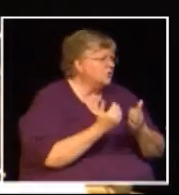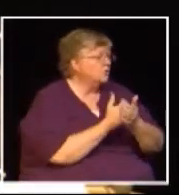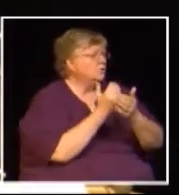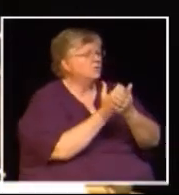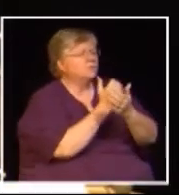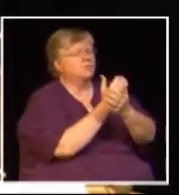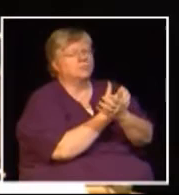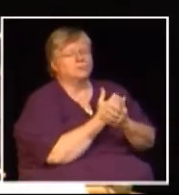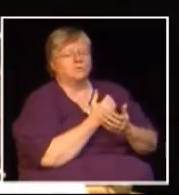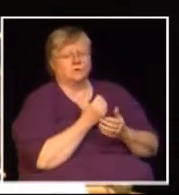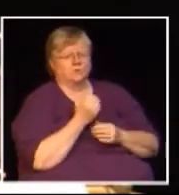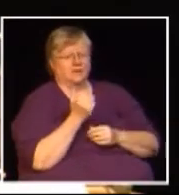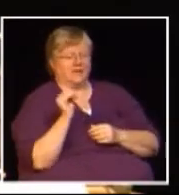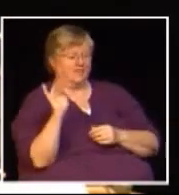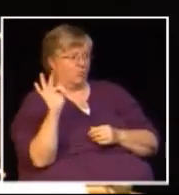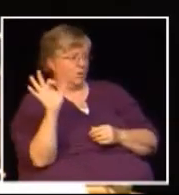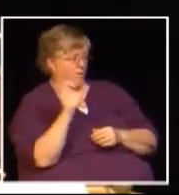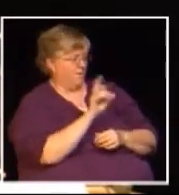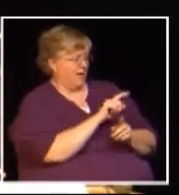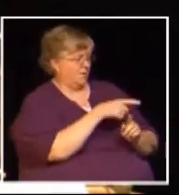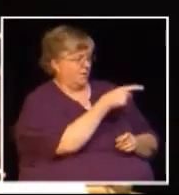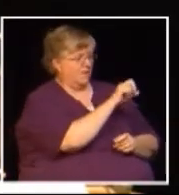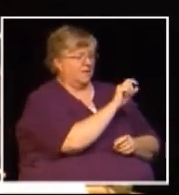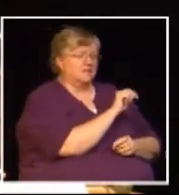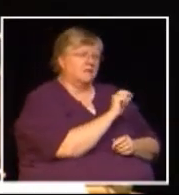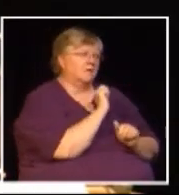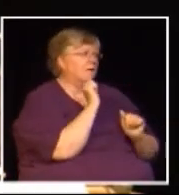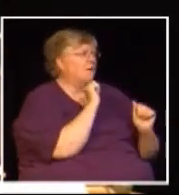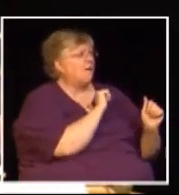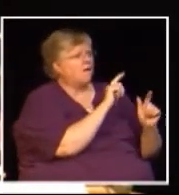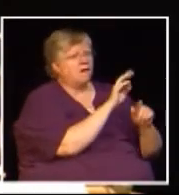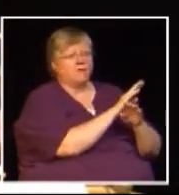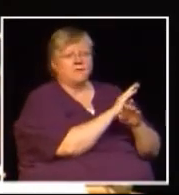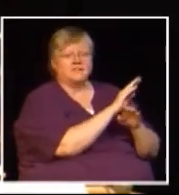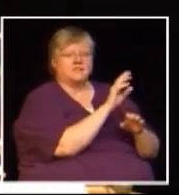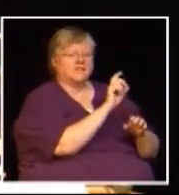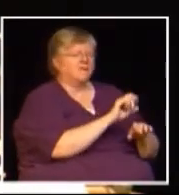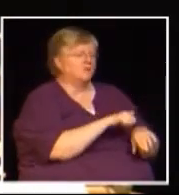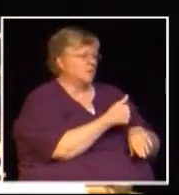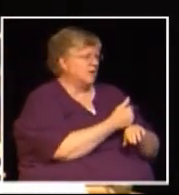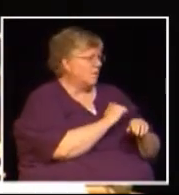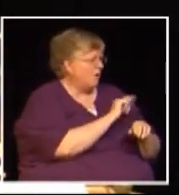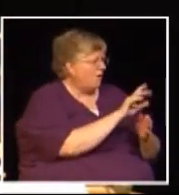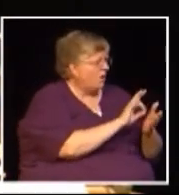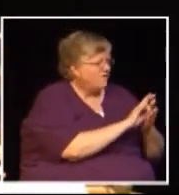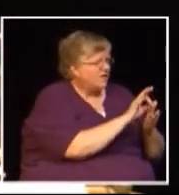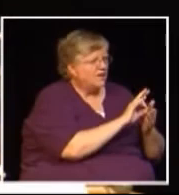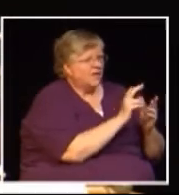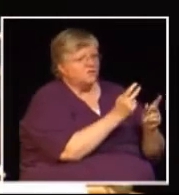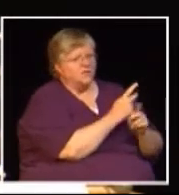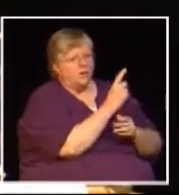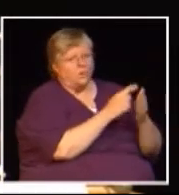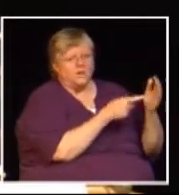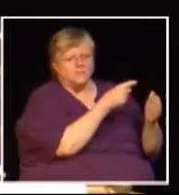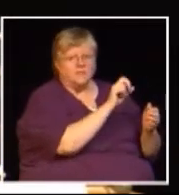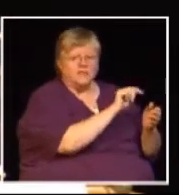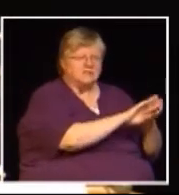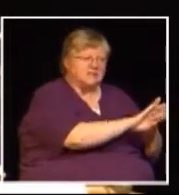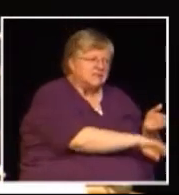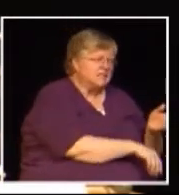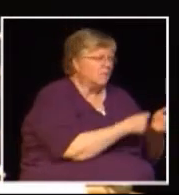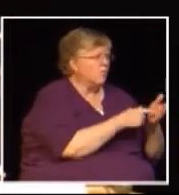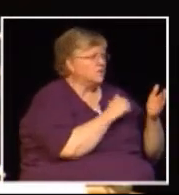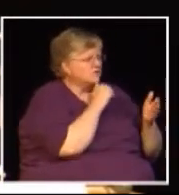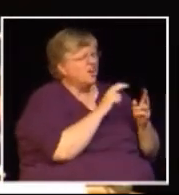new tax all of a sudden if we go back to PST you've got all small businesses that are going to have to set up all those accounts and figure out what's PST